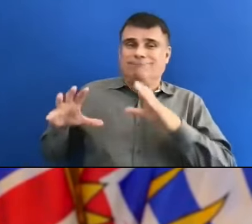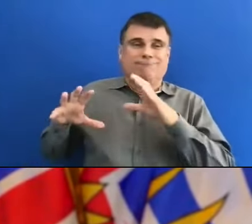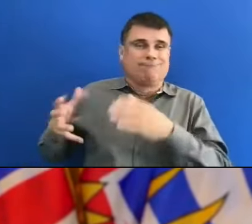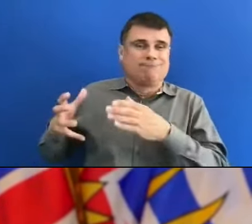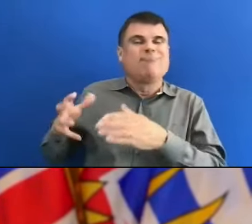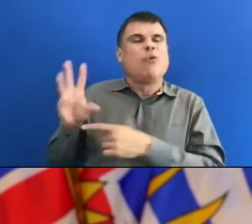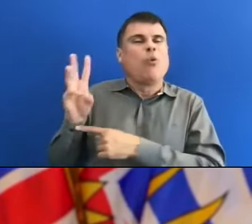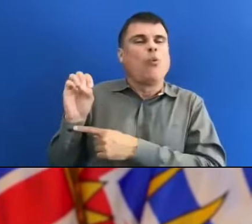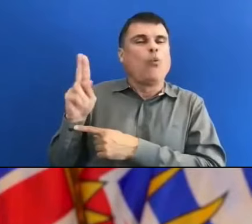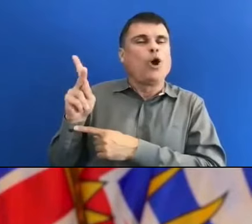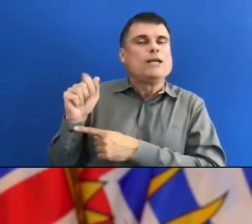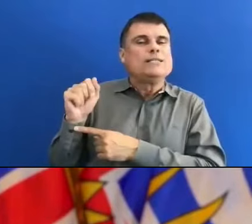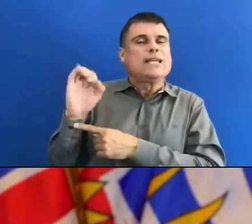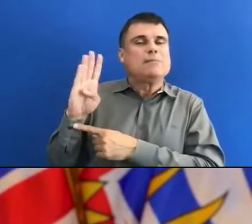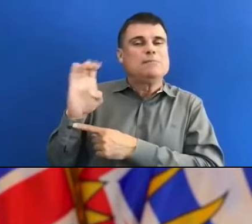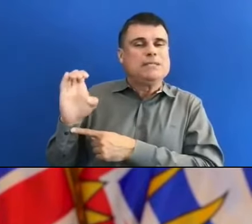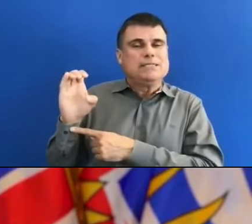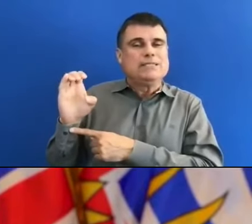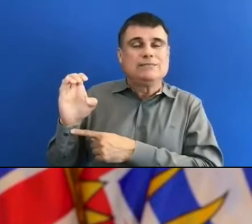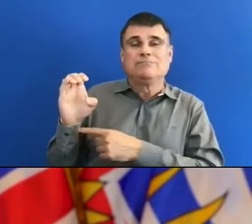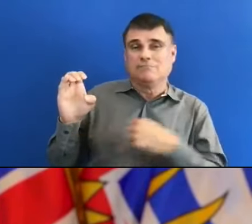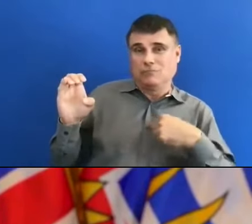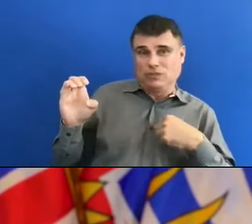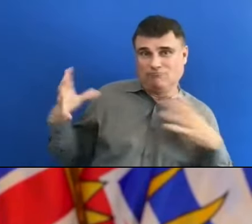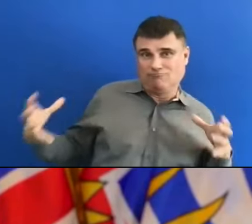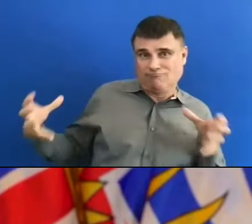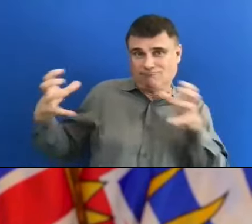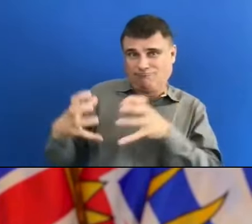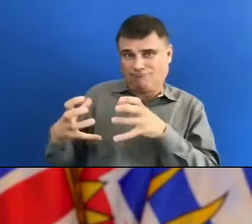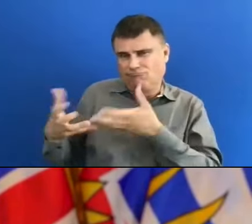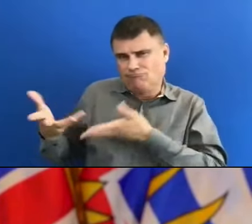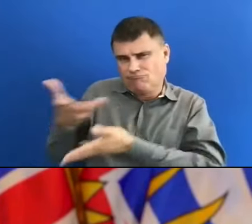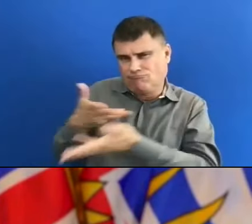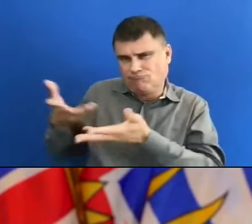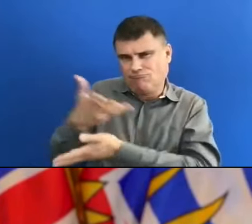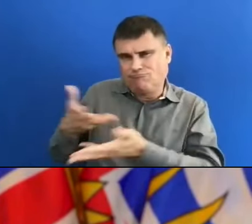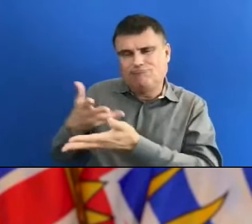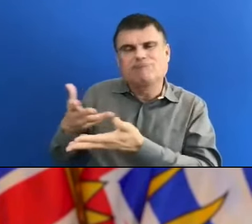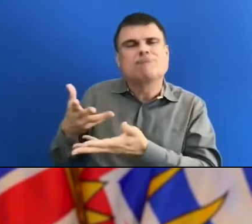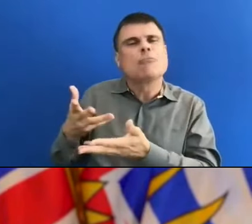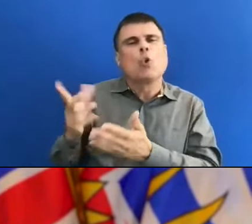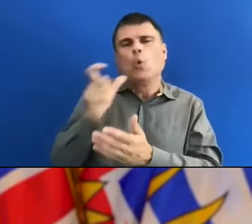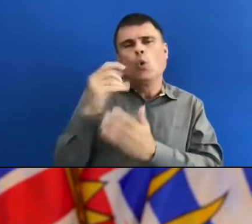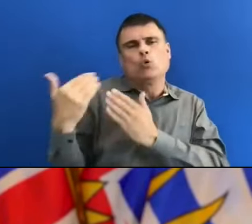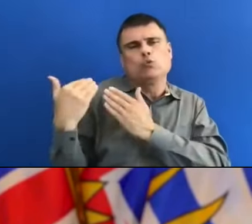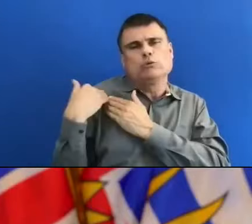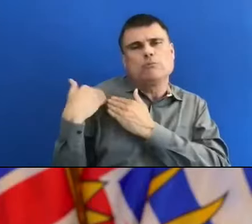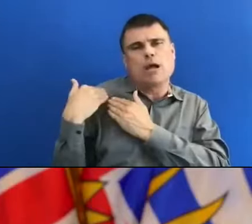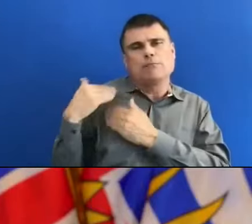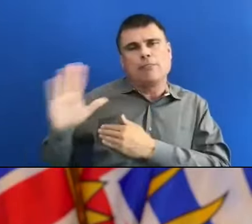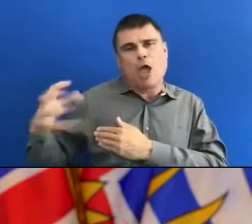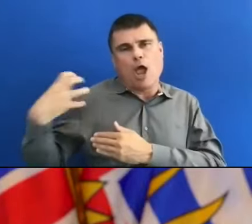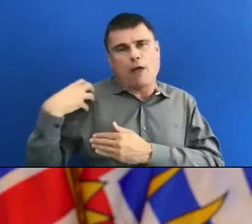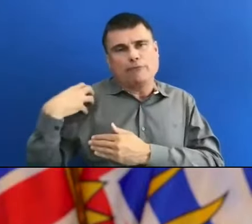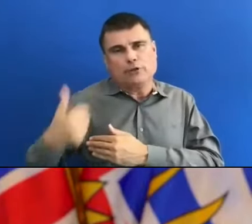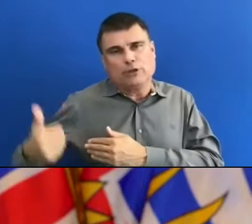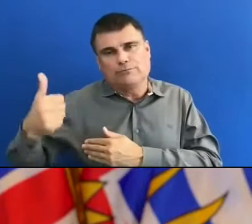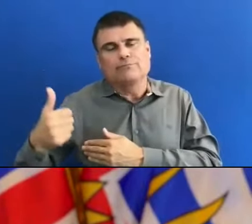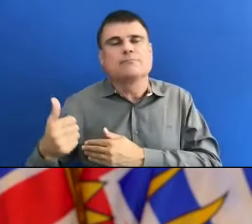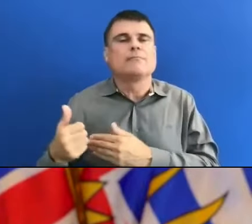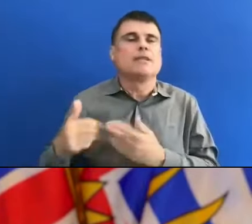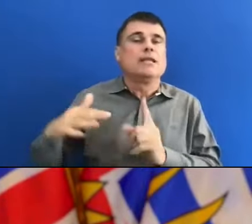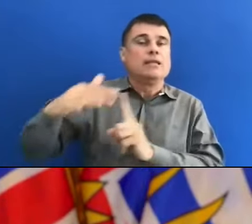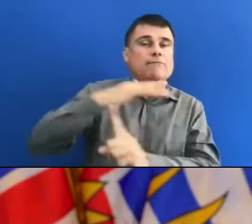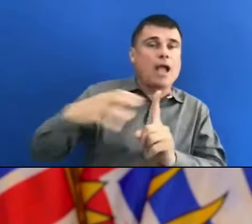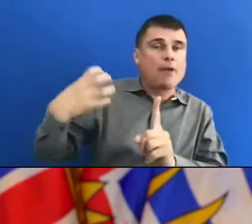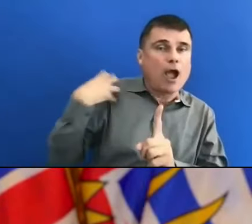So there is a shared responsibility between the WorkSafe prevention officers. And if we with had there environmental health officers and others who actually